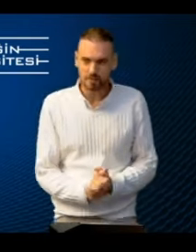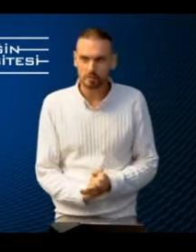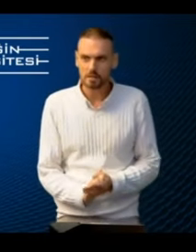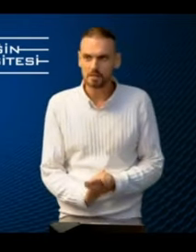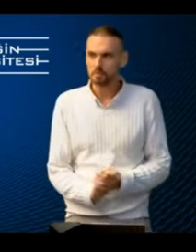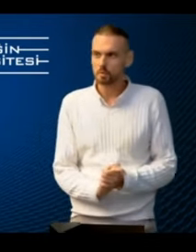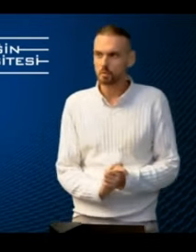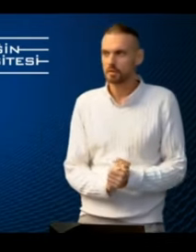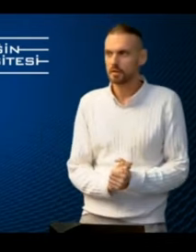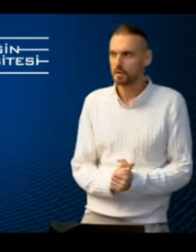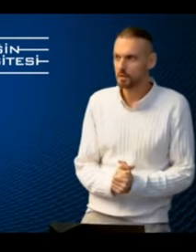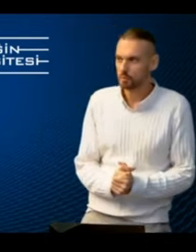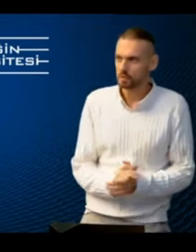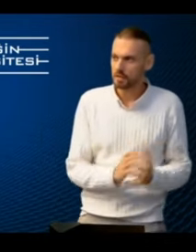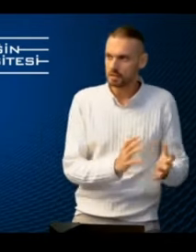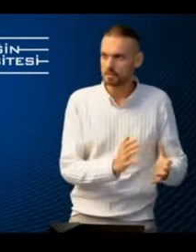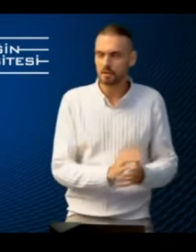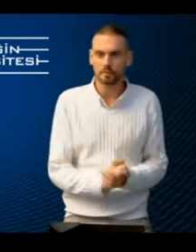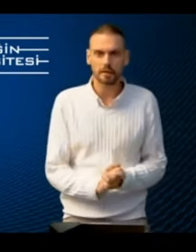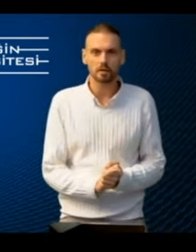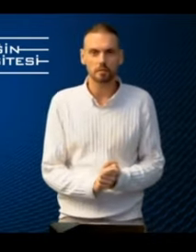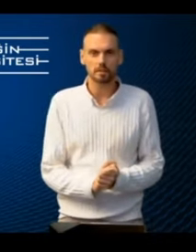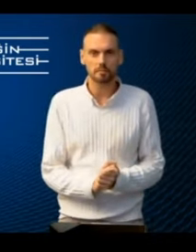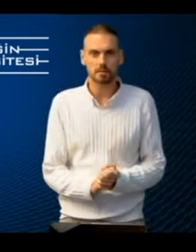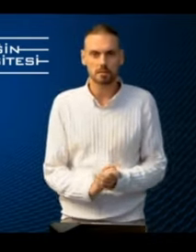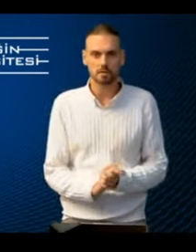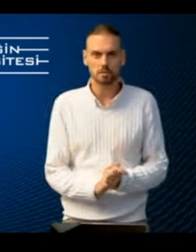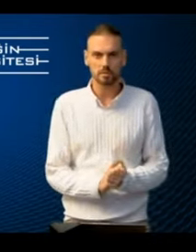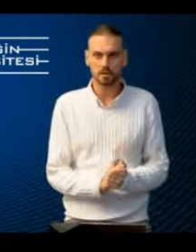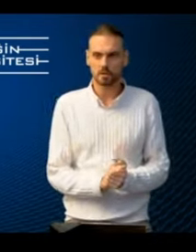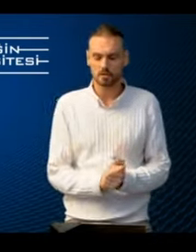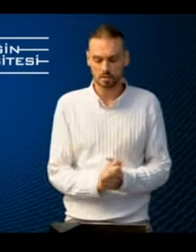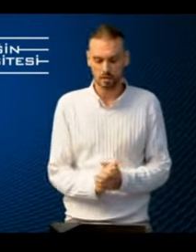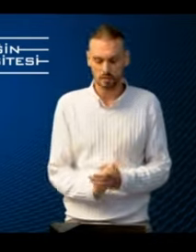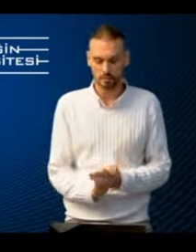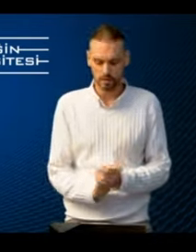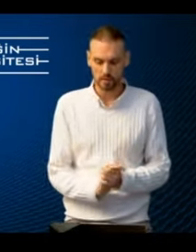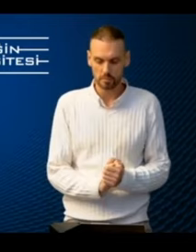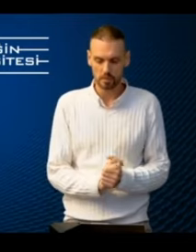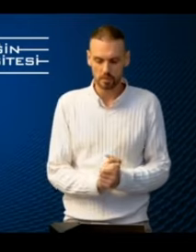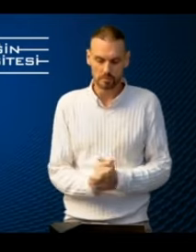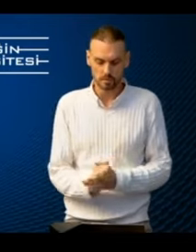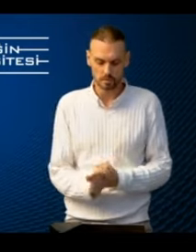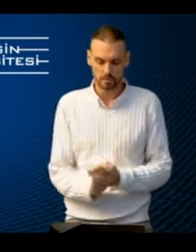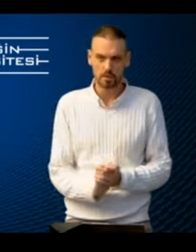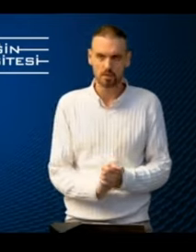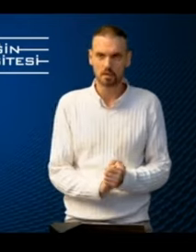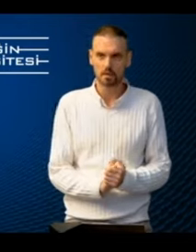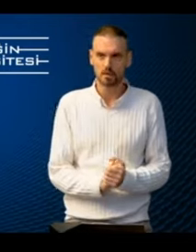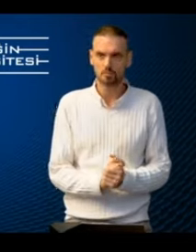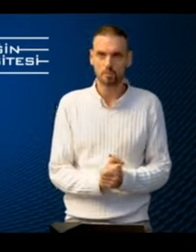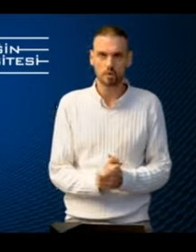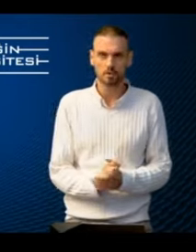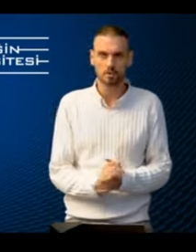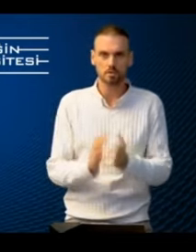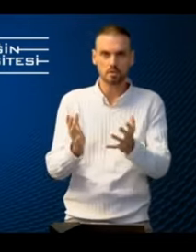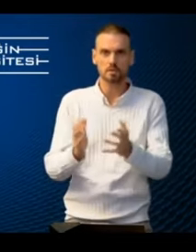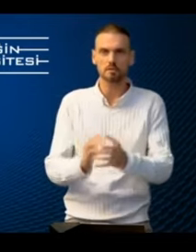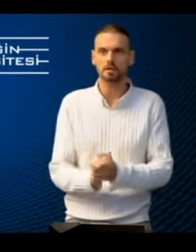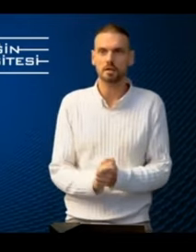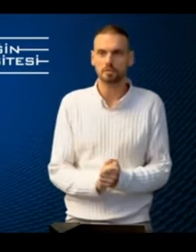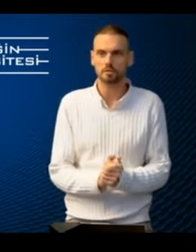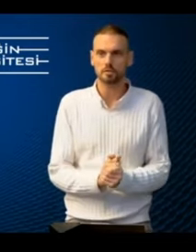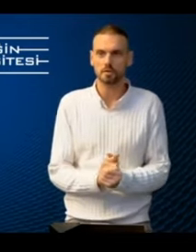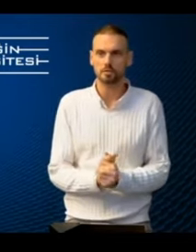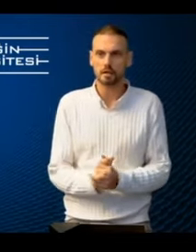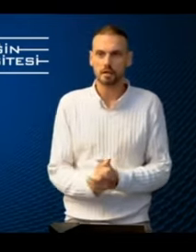With Istanbul Grand Airport, as Hilal already mentioned, we started, and other partners as well, started a project that you